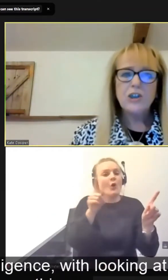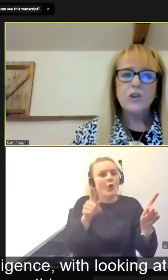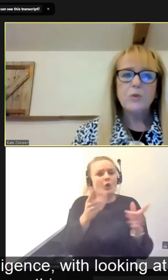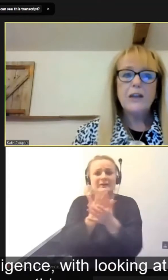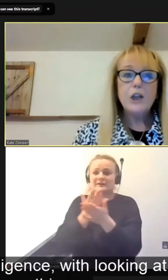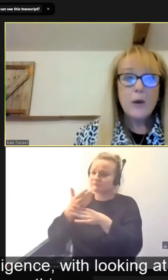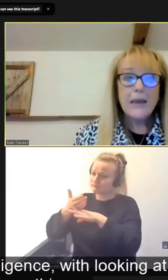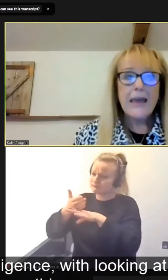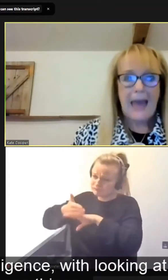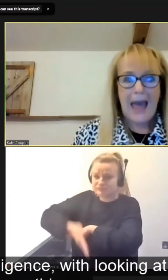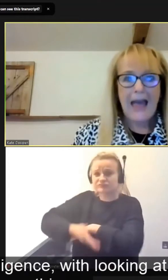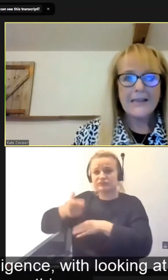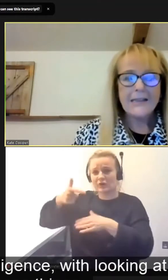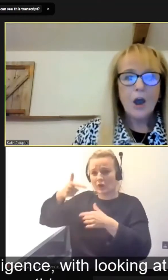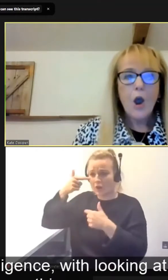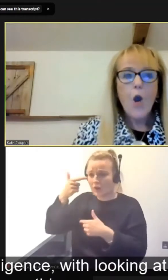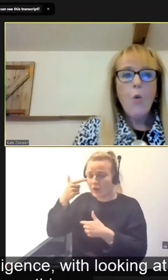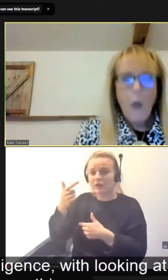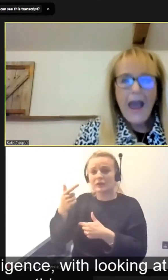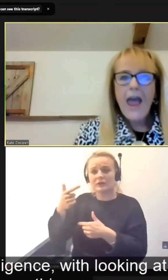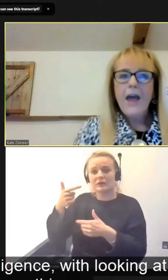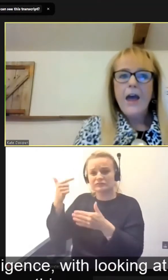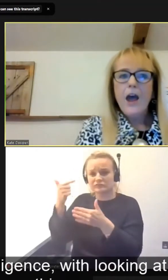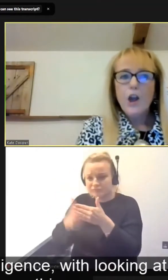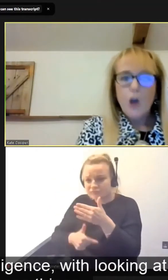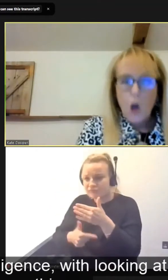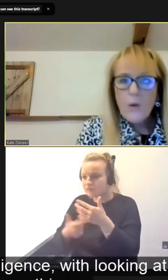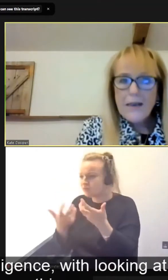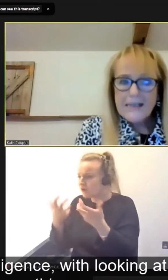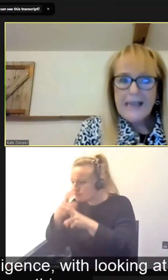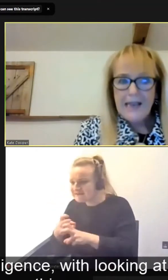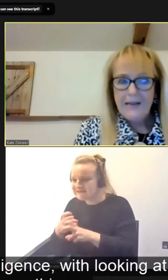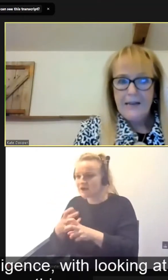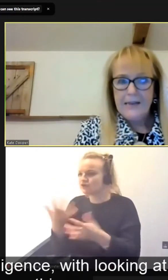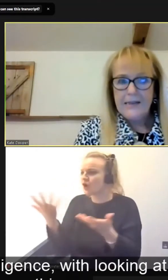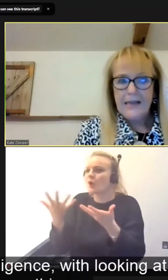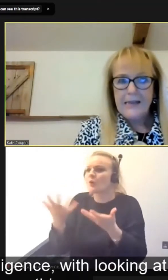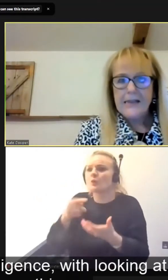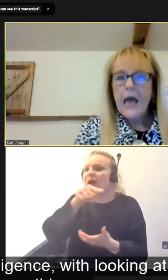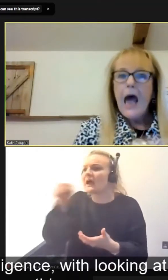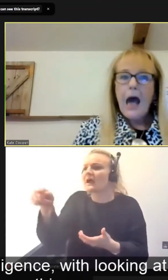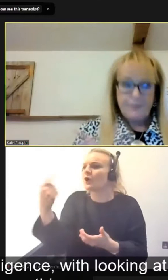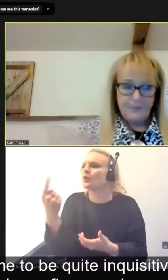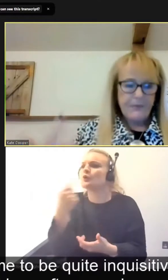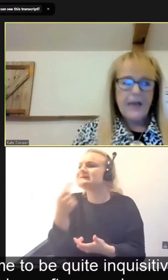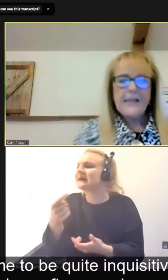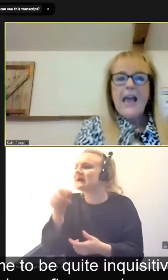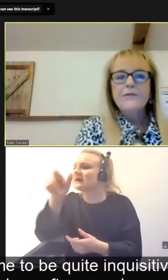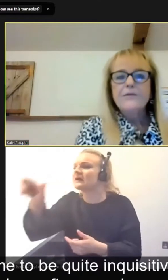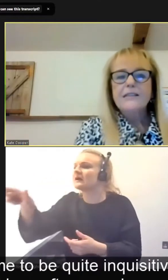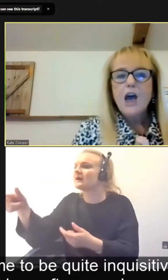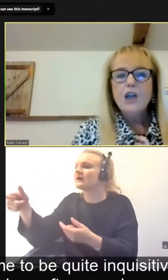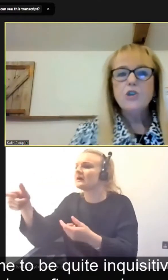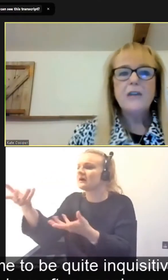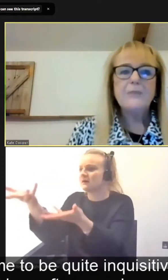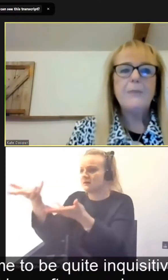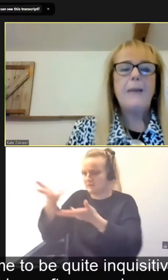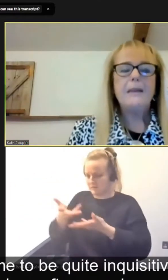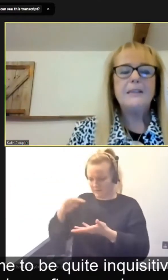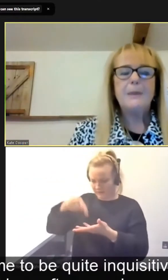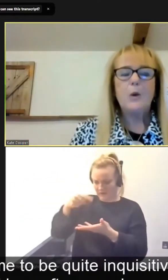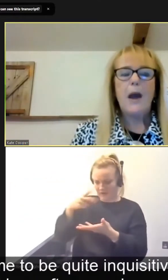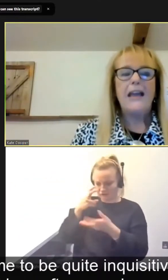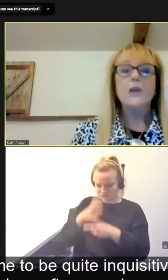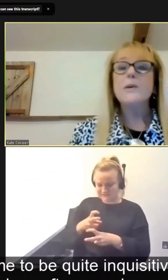diligence? We're looking at where and who is saying these things. As a head of research, you'd